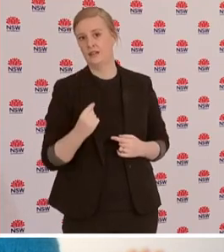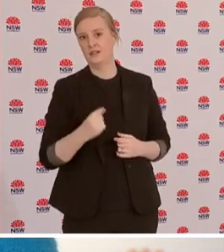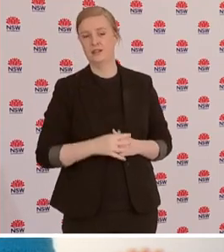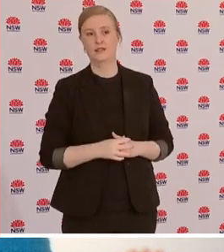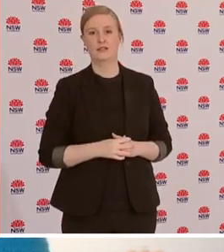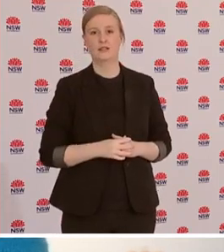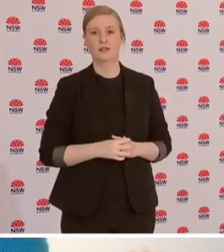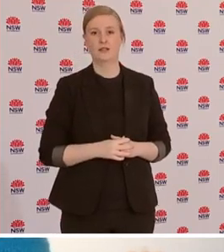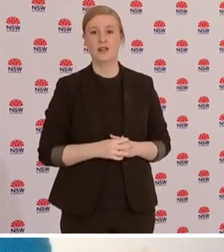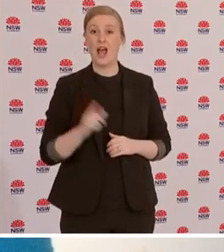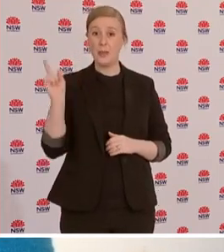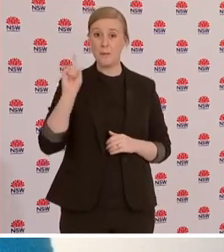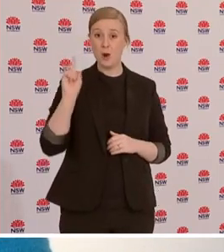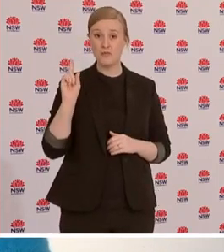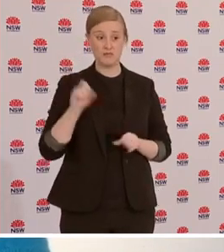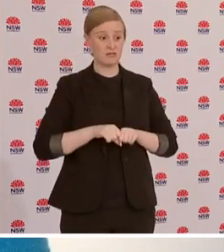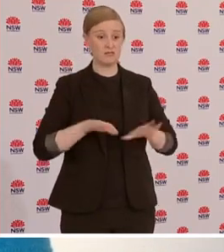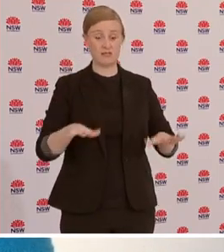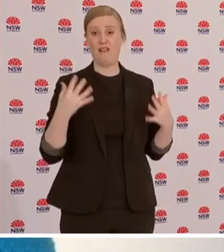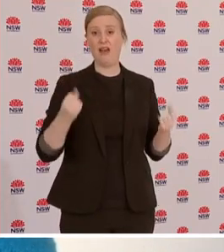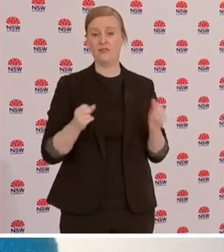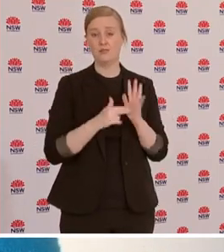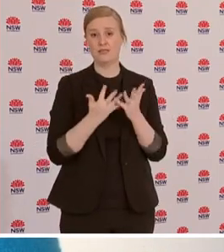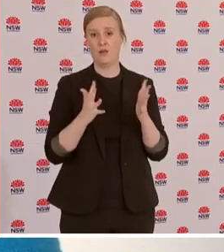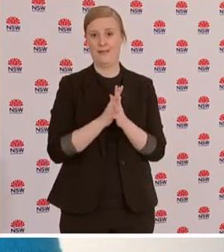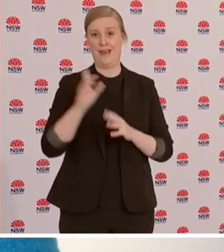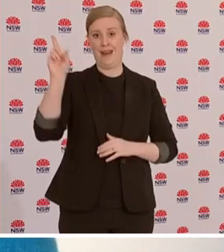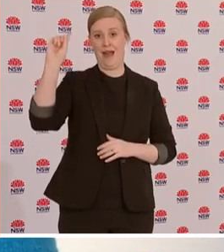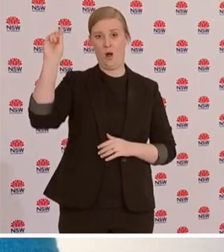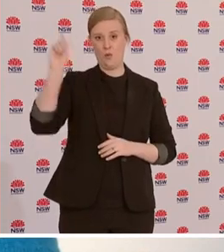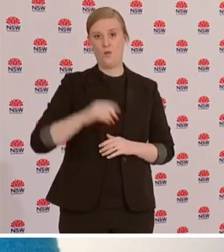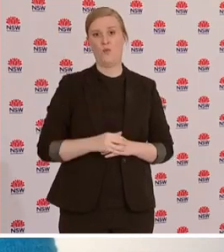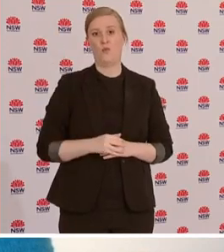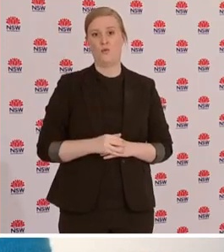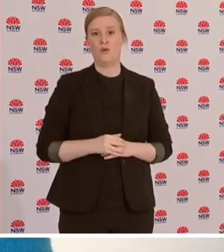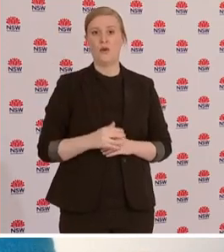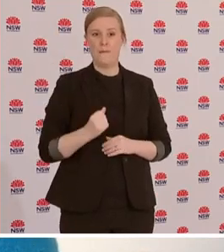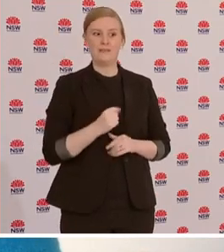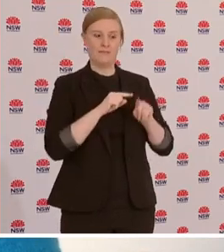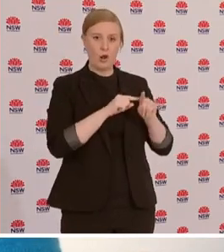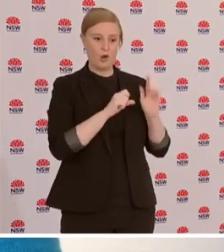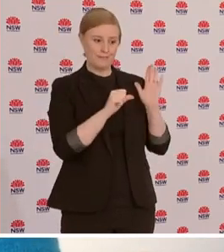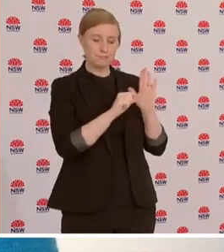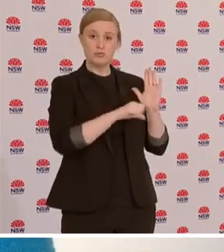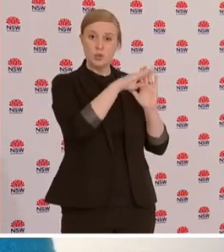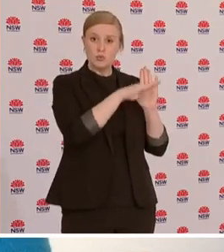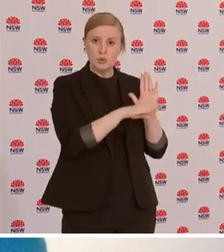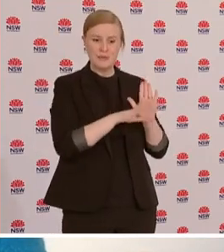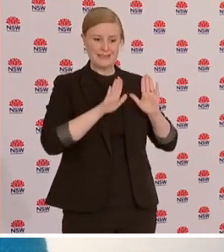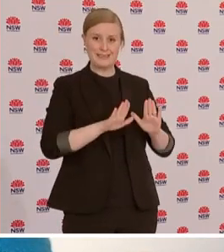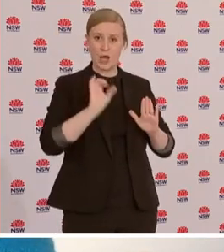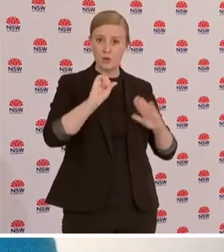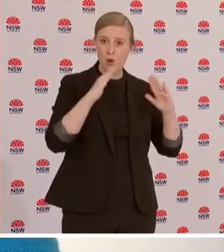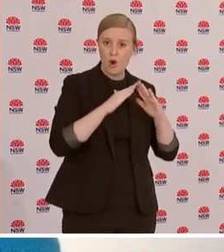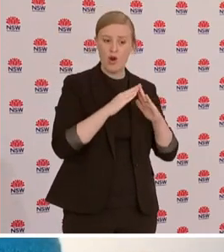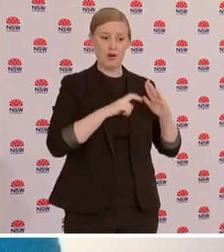hopefully in the future the restrictions will change but in addition to the restrictions we also need higher rates of vaccination and that's why now